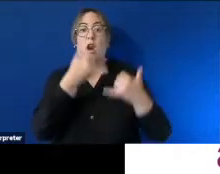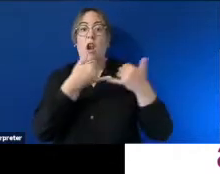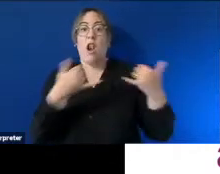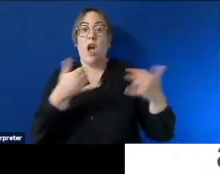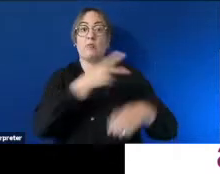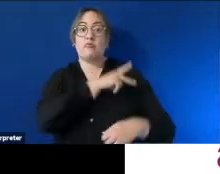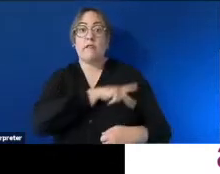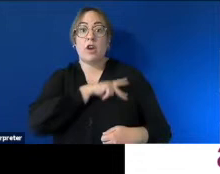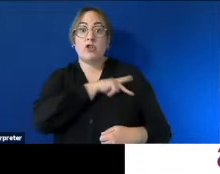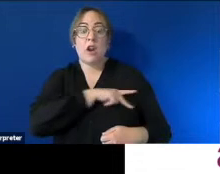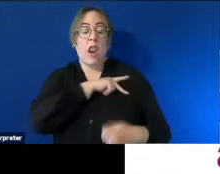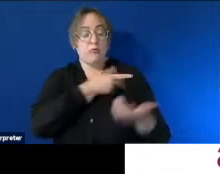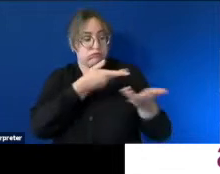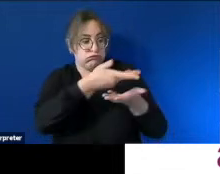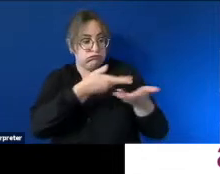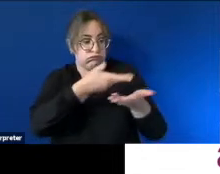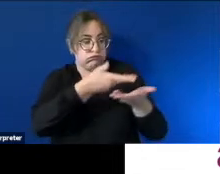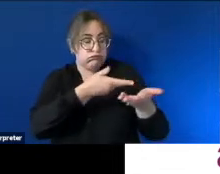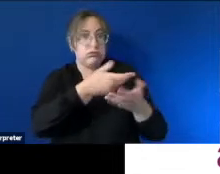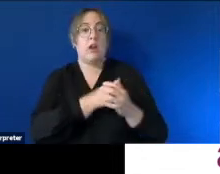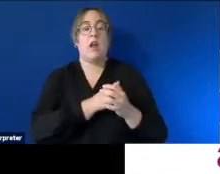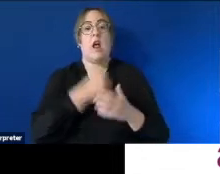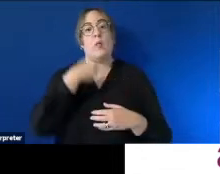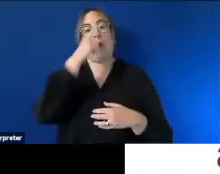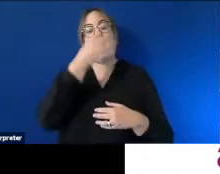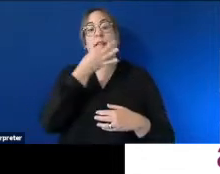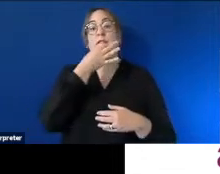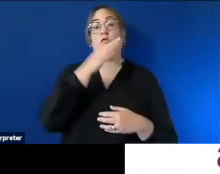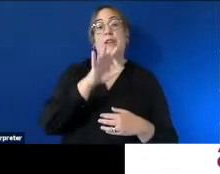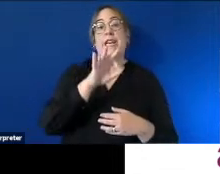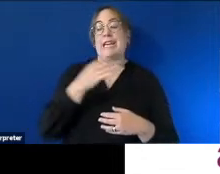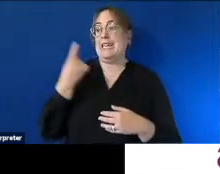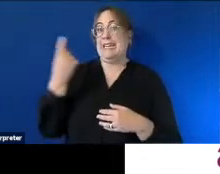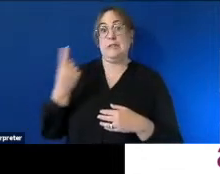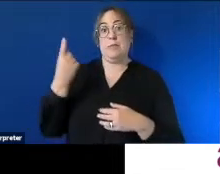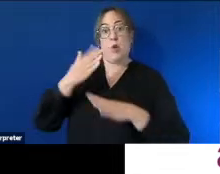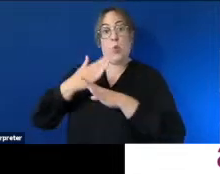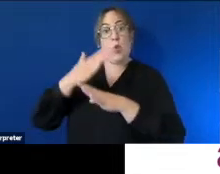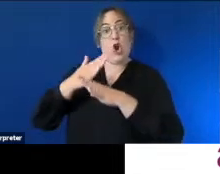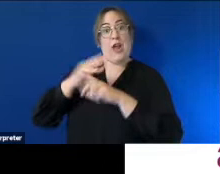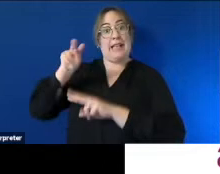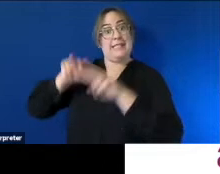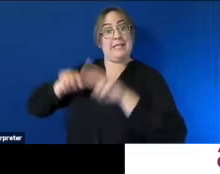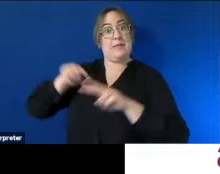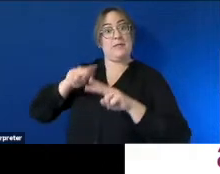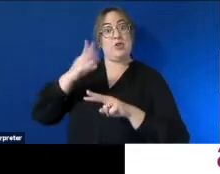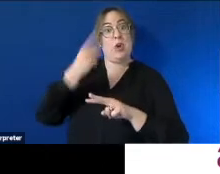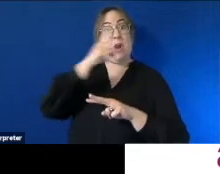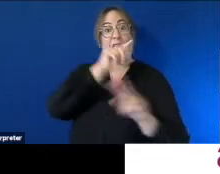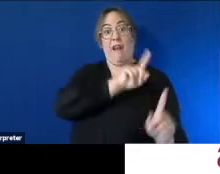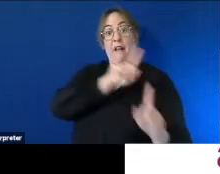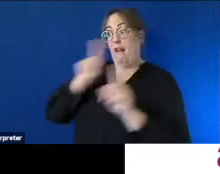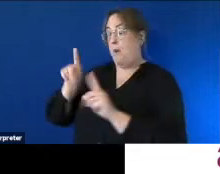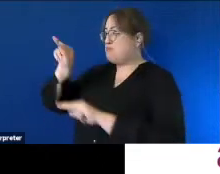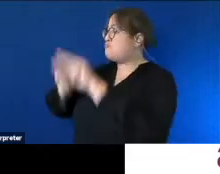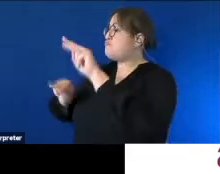coordinate the national panel of assessors to conduct free independent workplace assessments to help work out any adjustments or equipment that would meet an